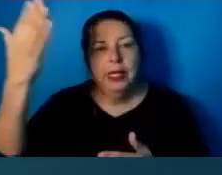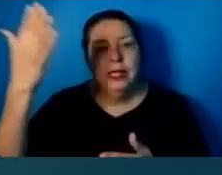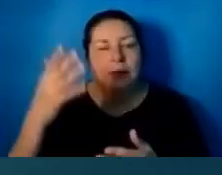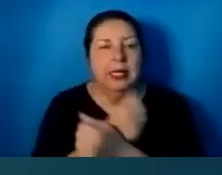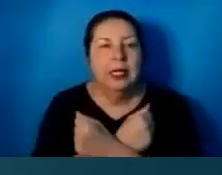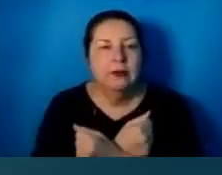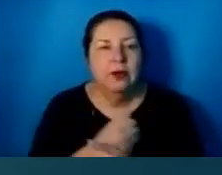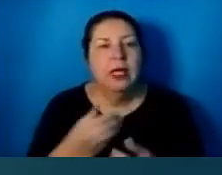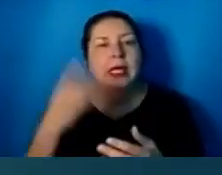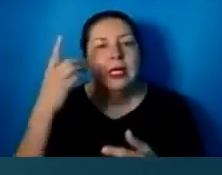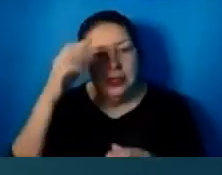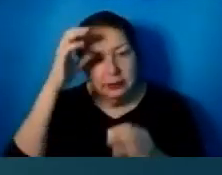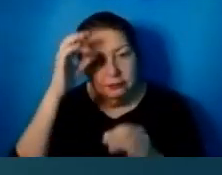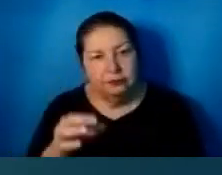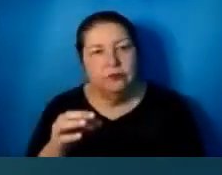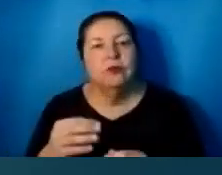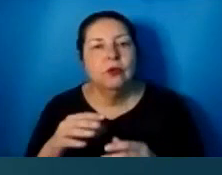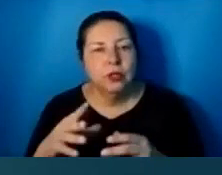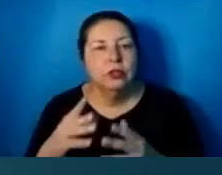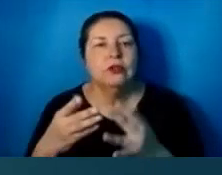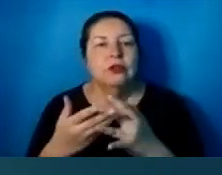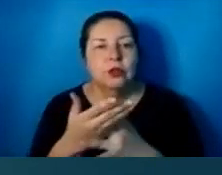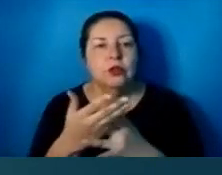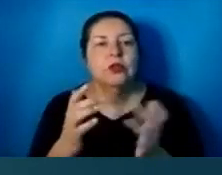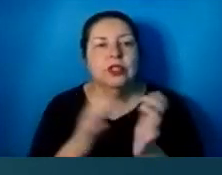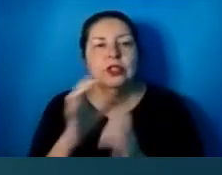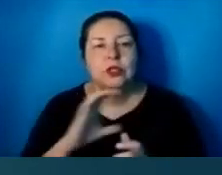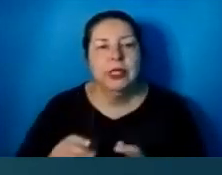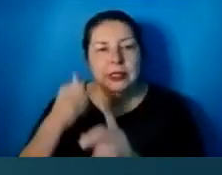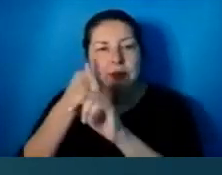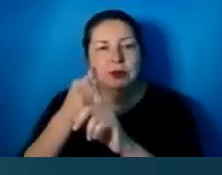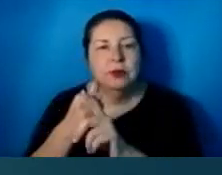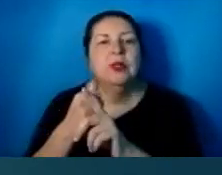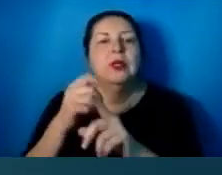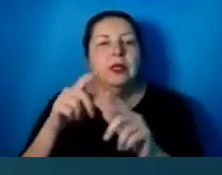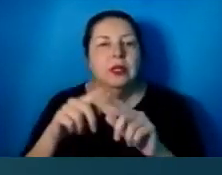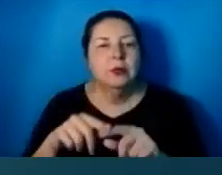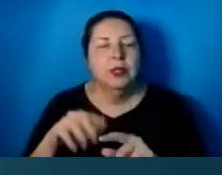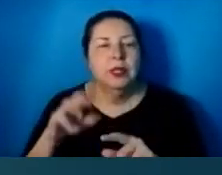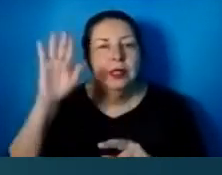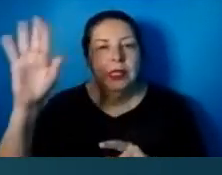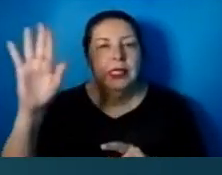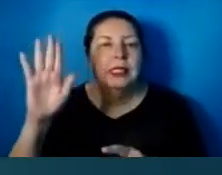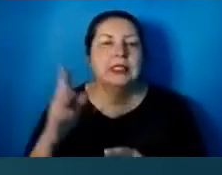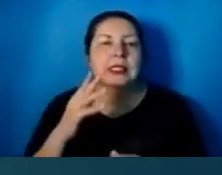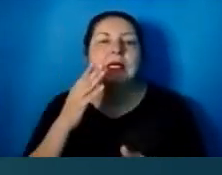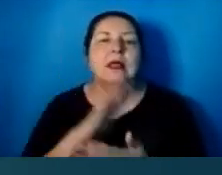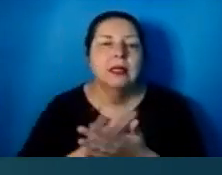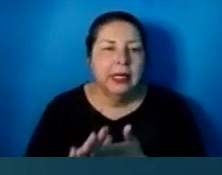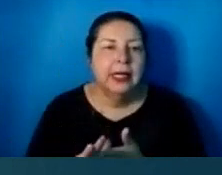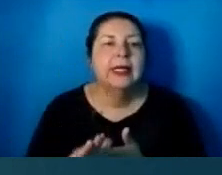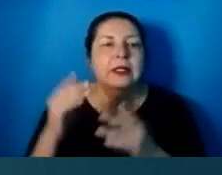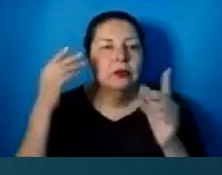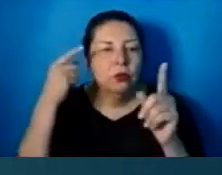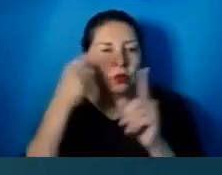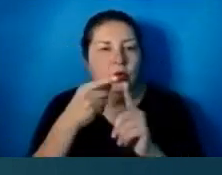sons through Jesus Christ to himself, according to the kind intention of his will. To the praise